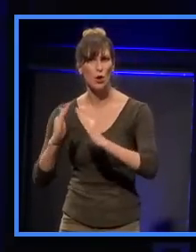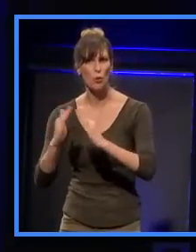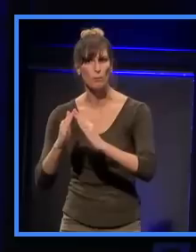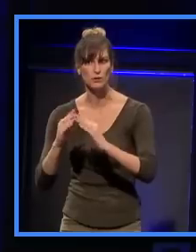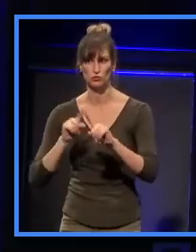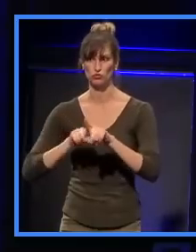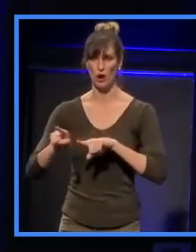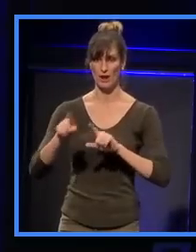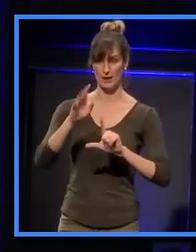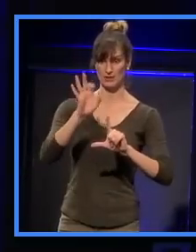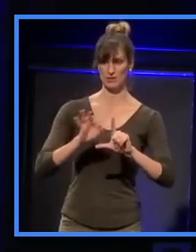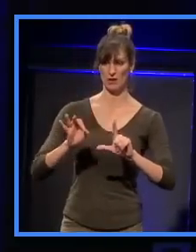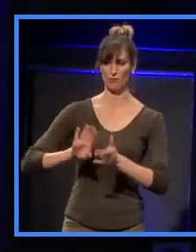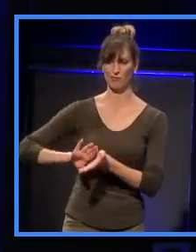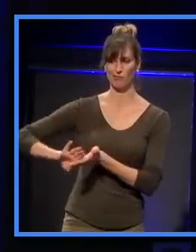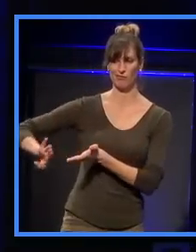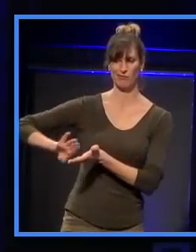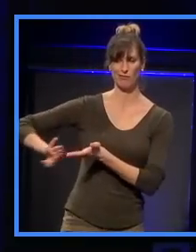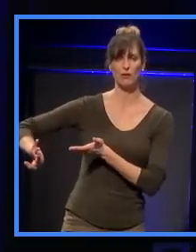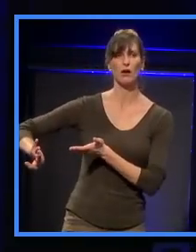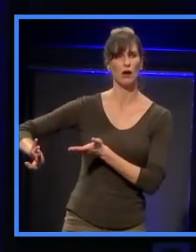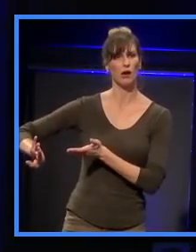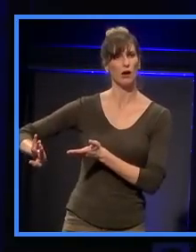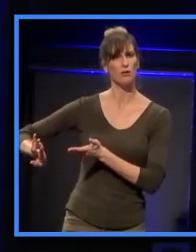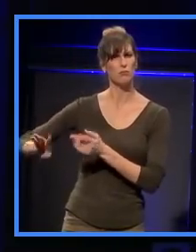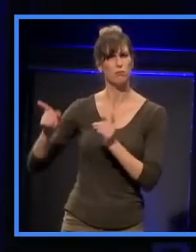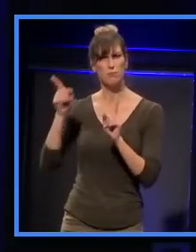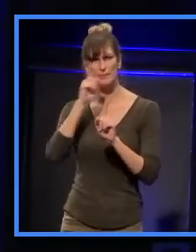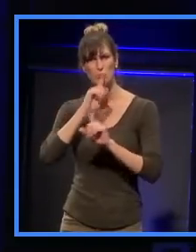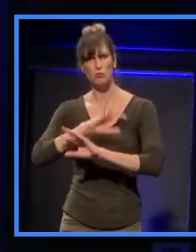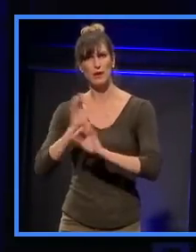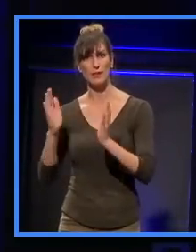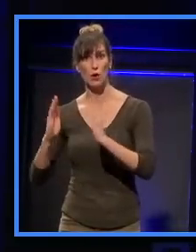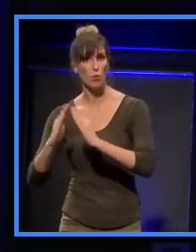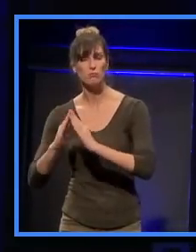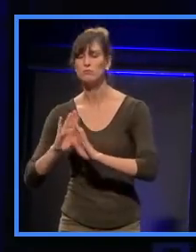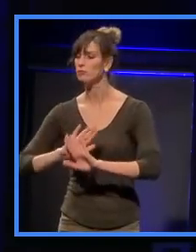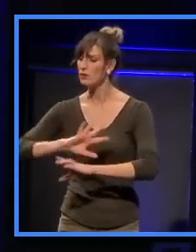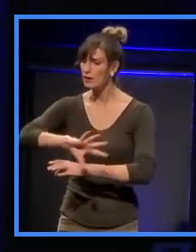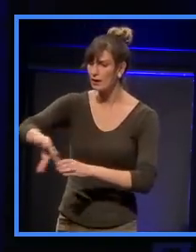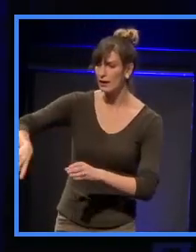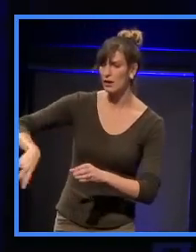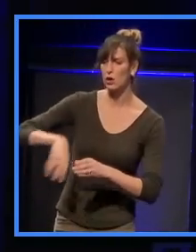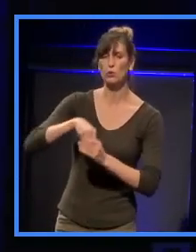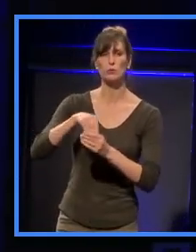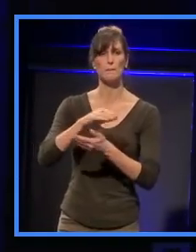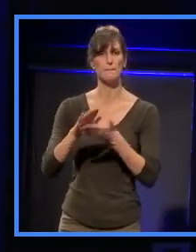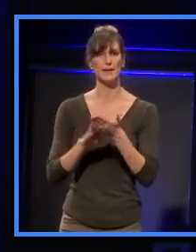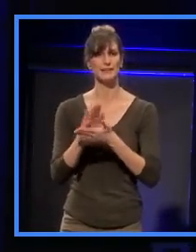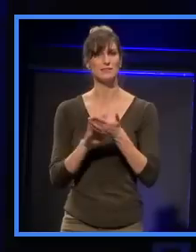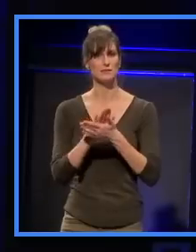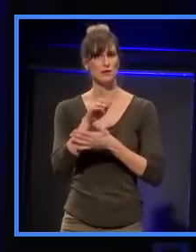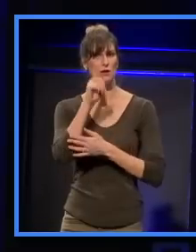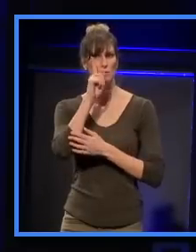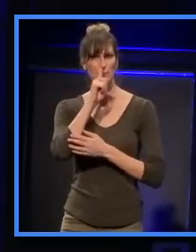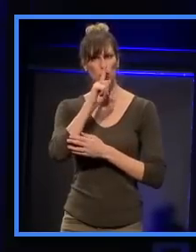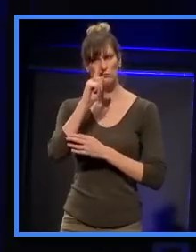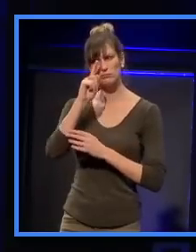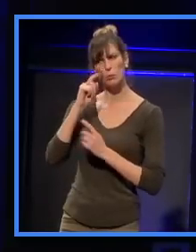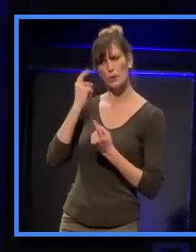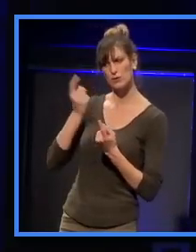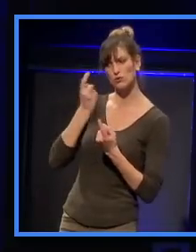out and delete them from the urban setting, but actually design in a way that people who are homeless are designed in.